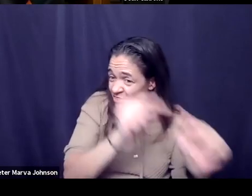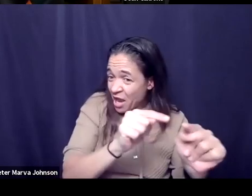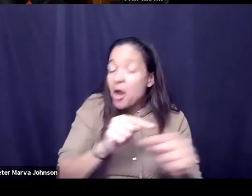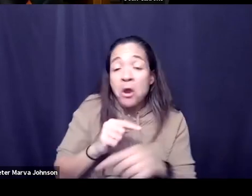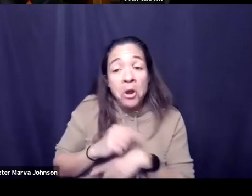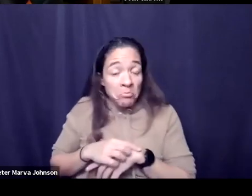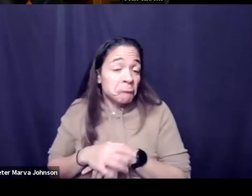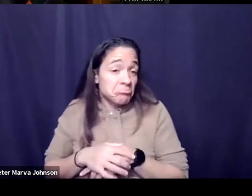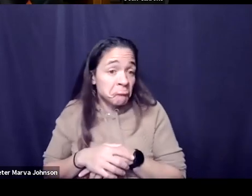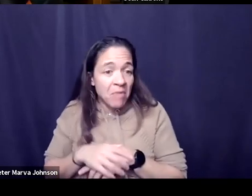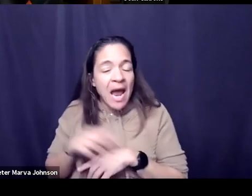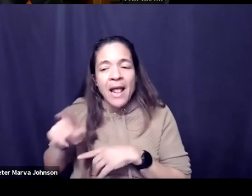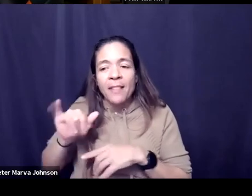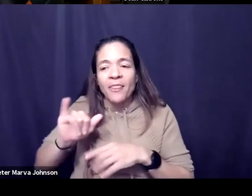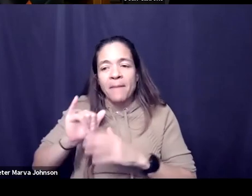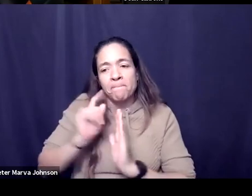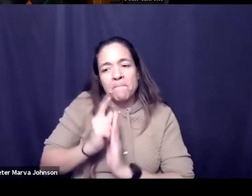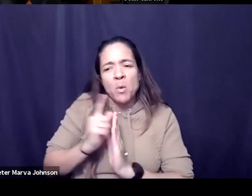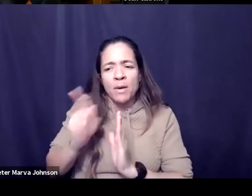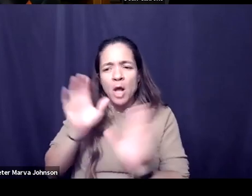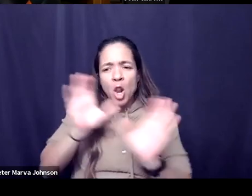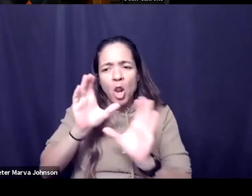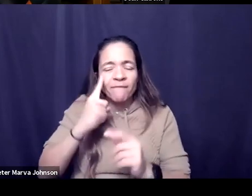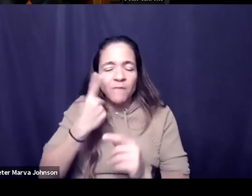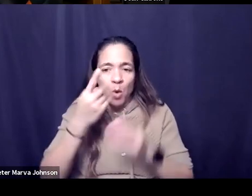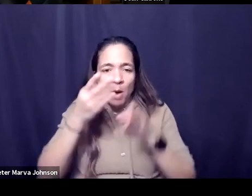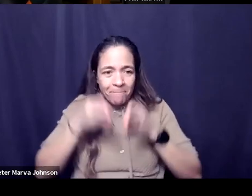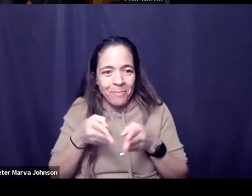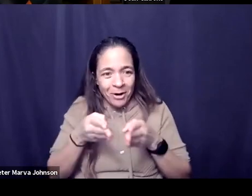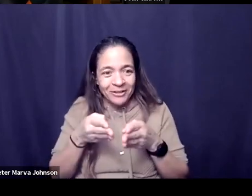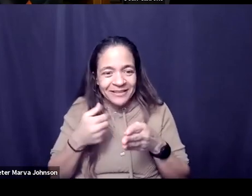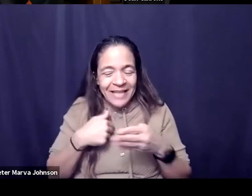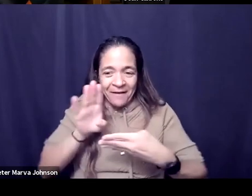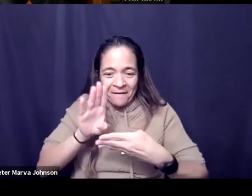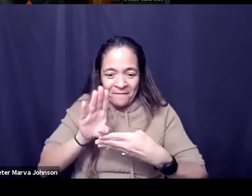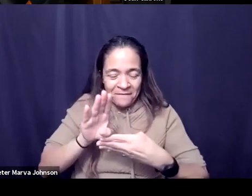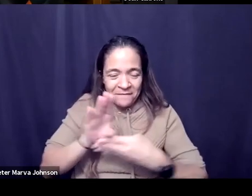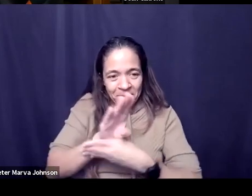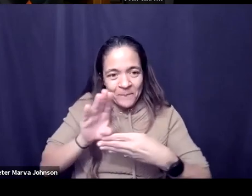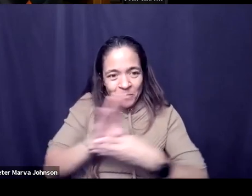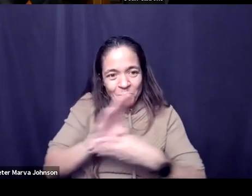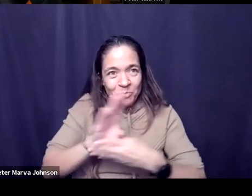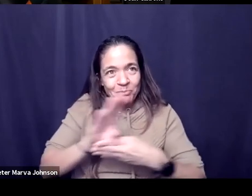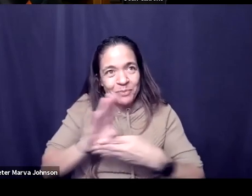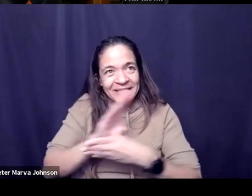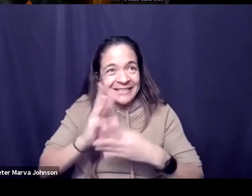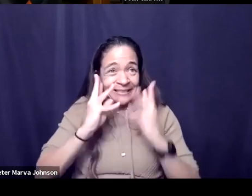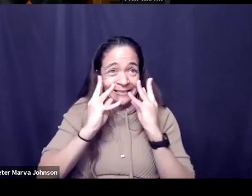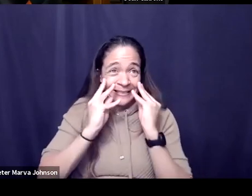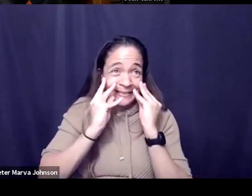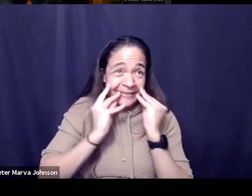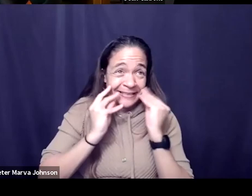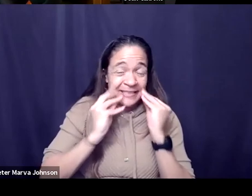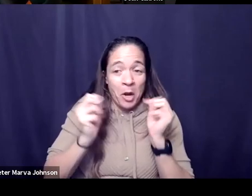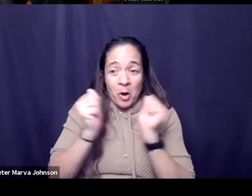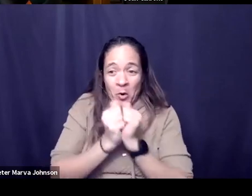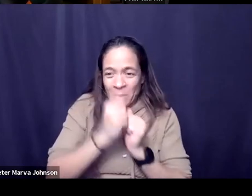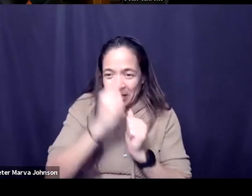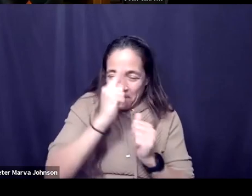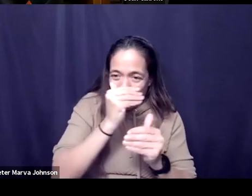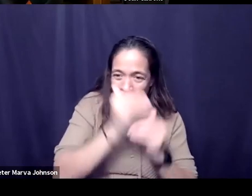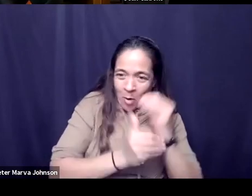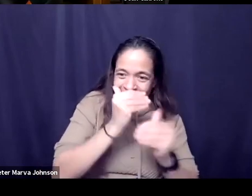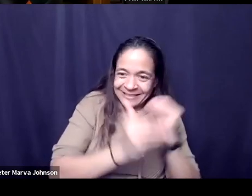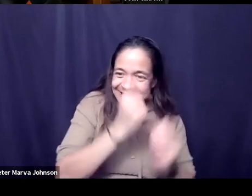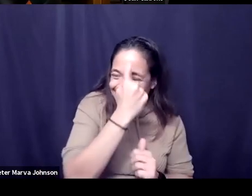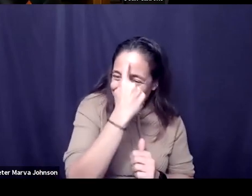a person who had his entrepreneurial itch with a process-oriented operational mind that